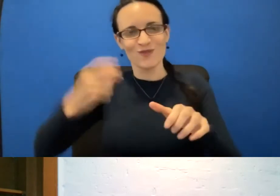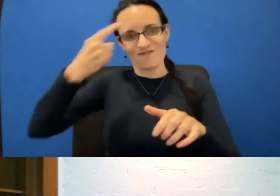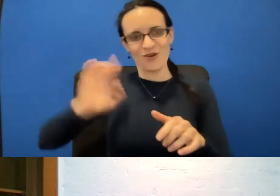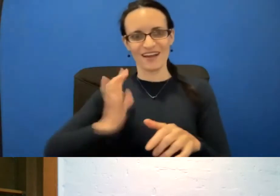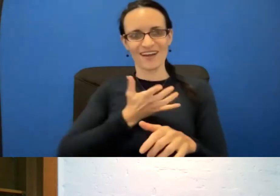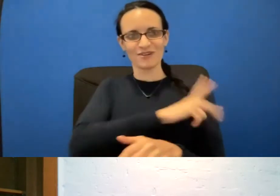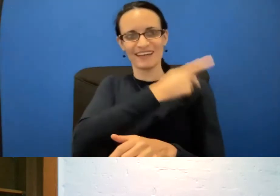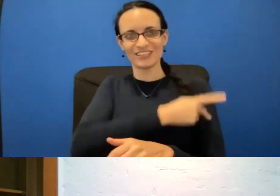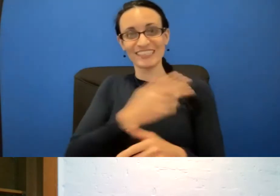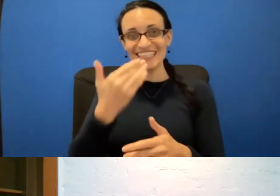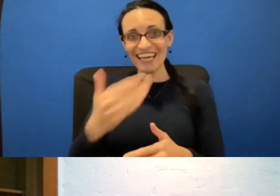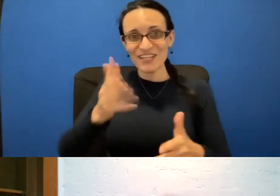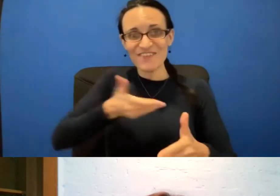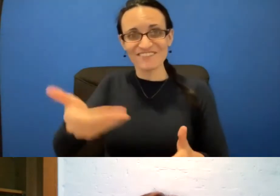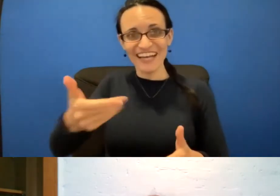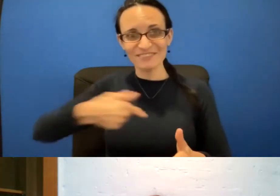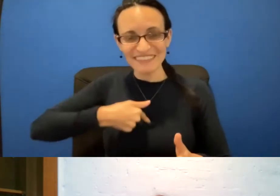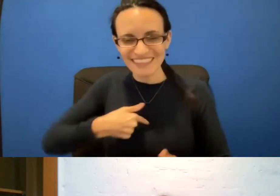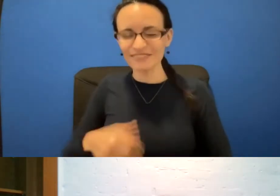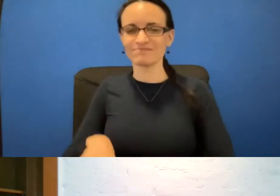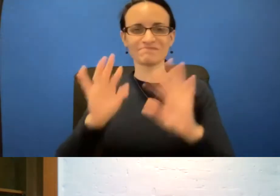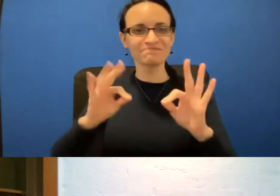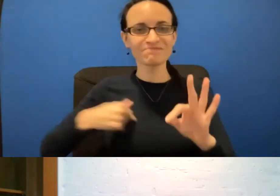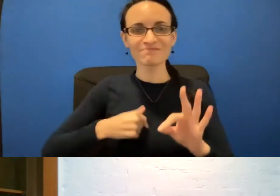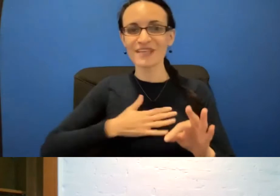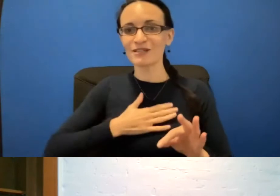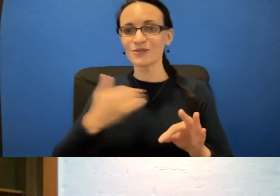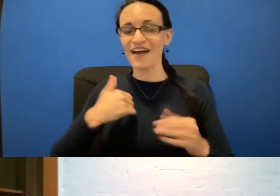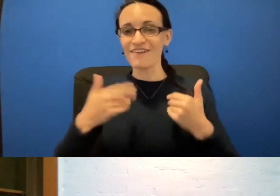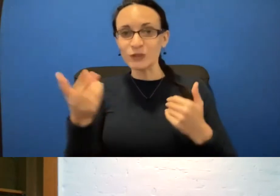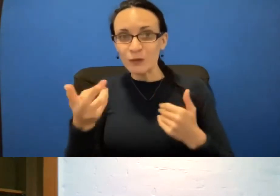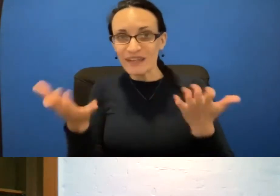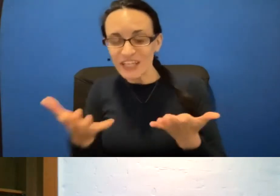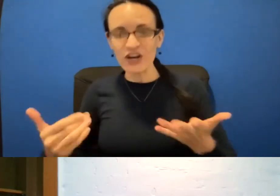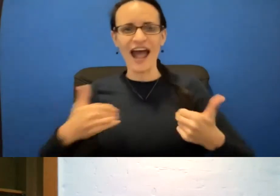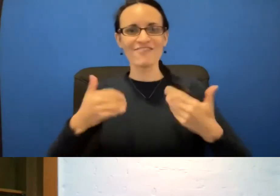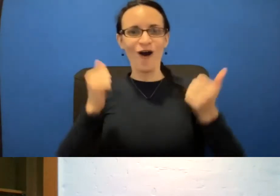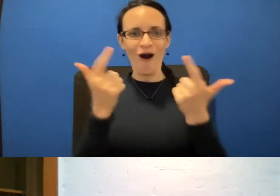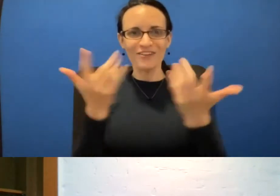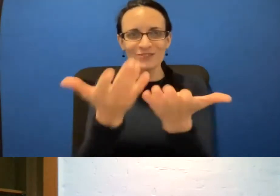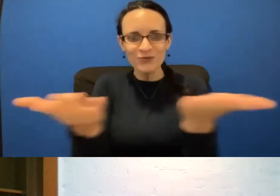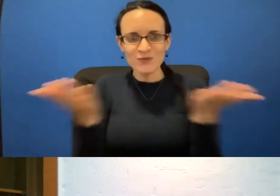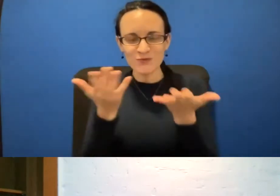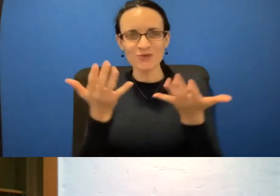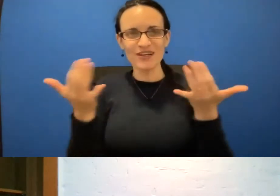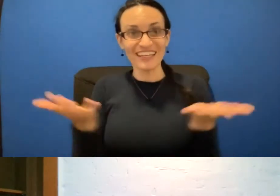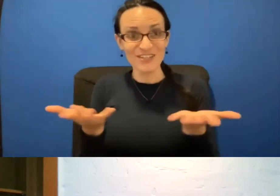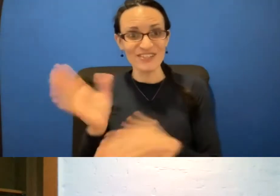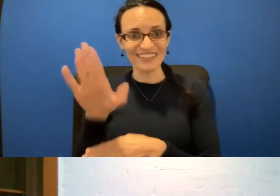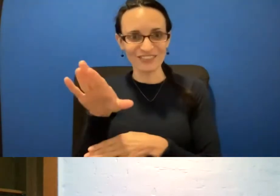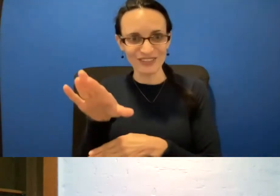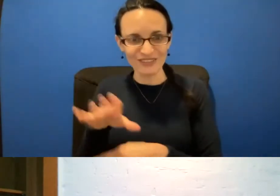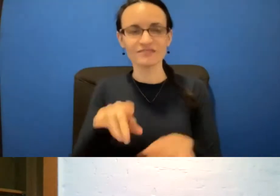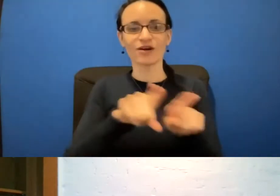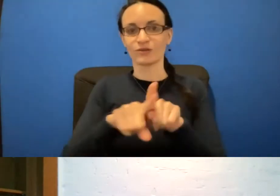for inviting me. We are glad to have you here and we are glad to have everyone who is joining us this afternoon. Also coming up in our